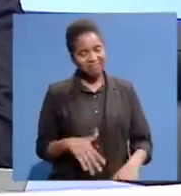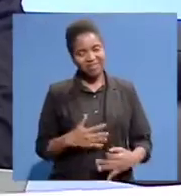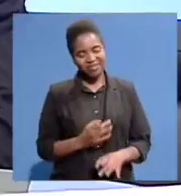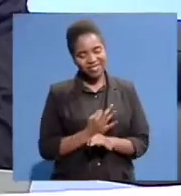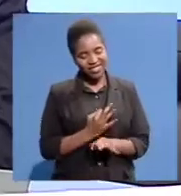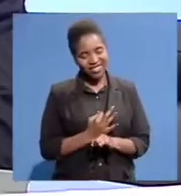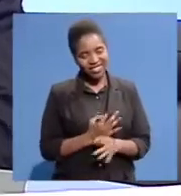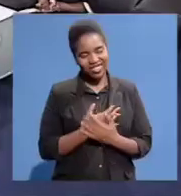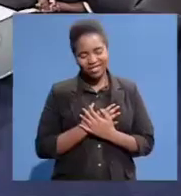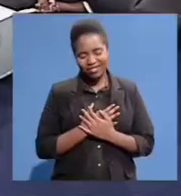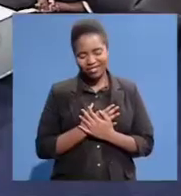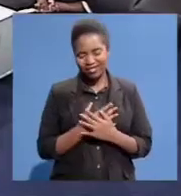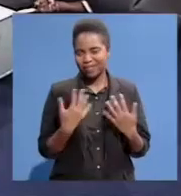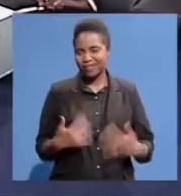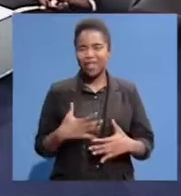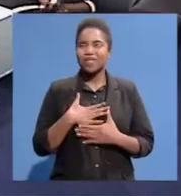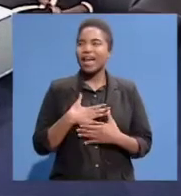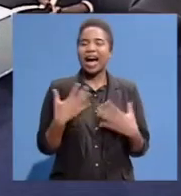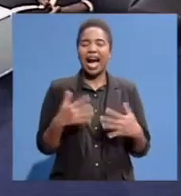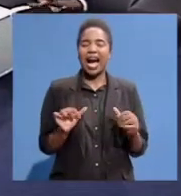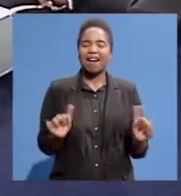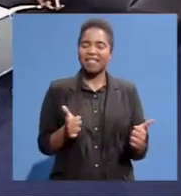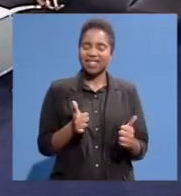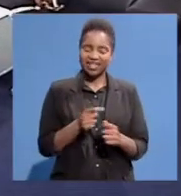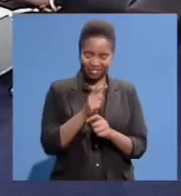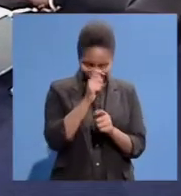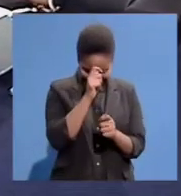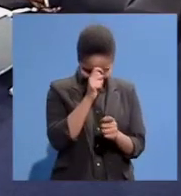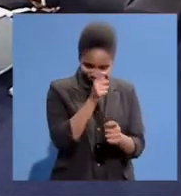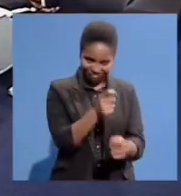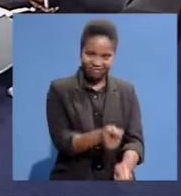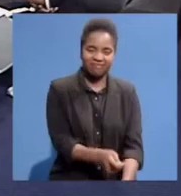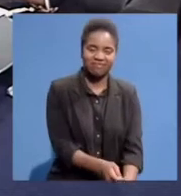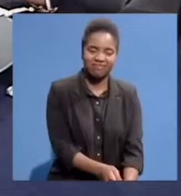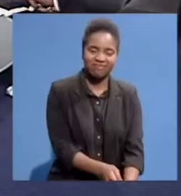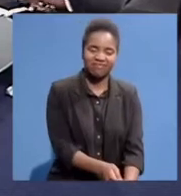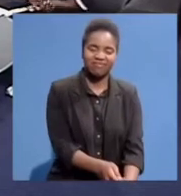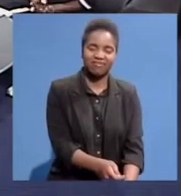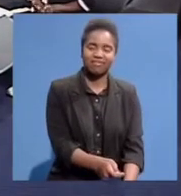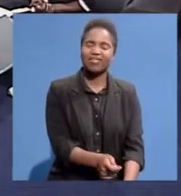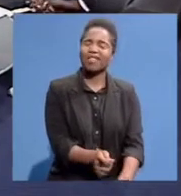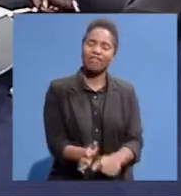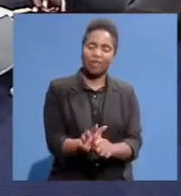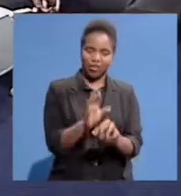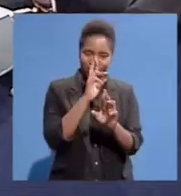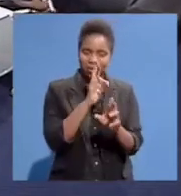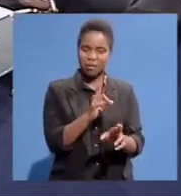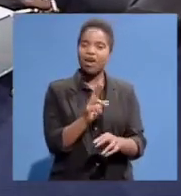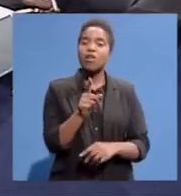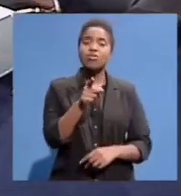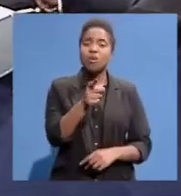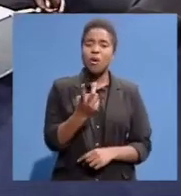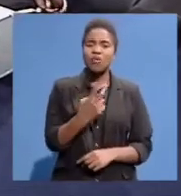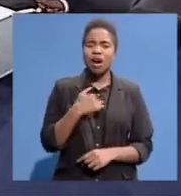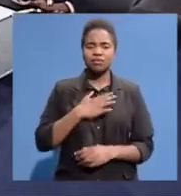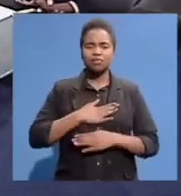Greatness Royalty Greatness I did, Tatawam Because I think And echo that You know And I think through your humility as